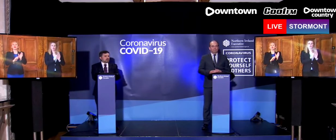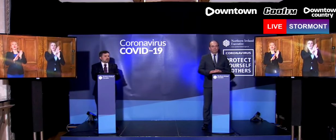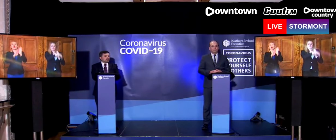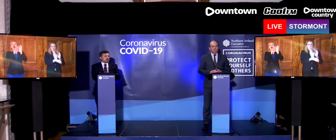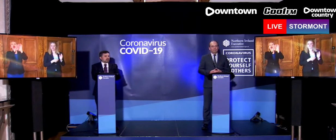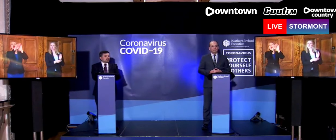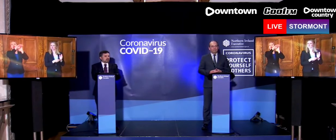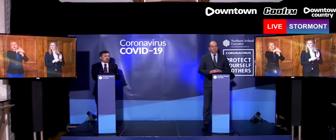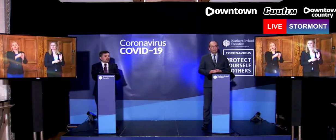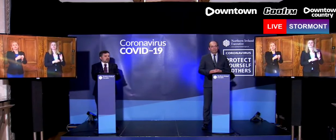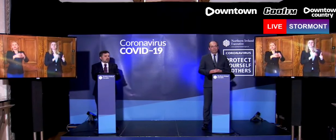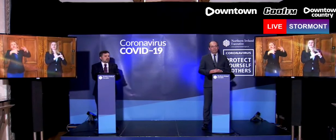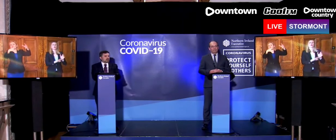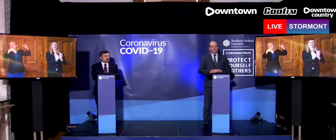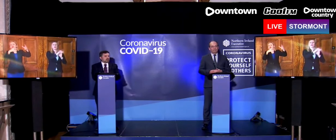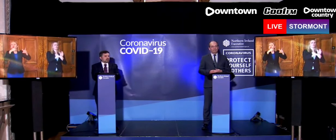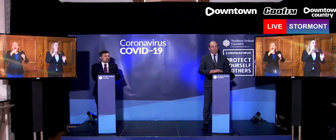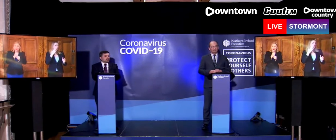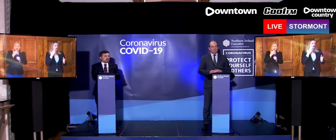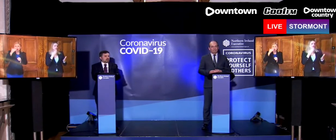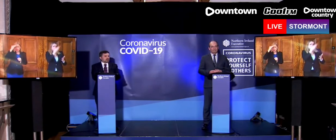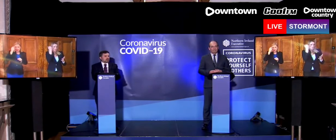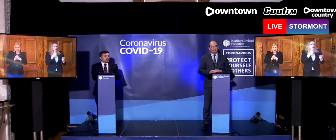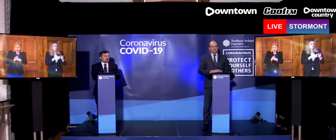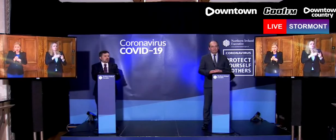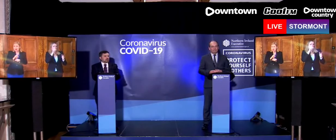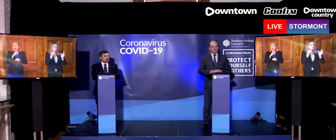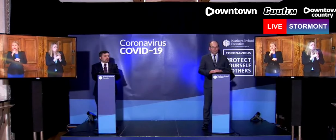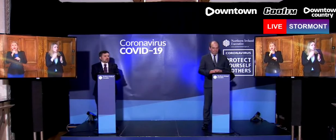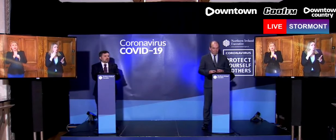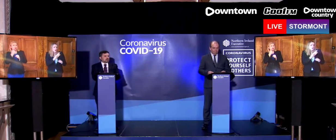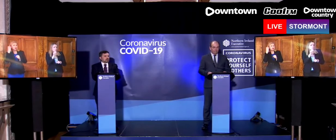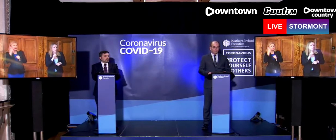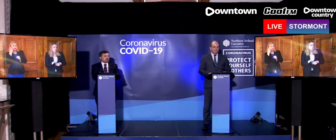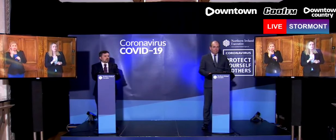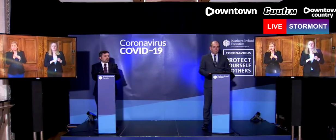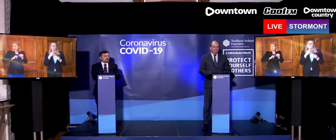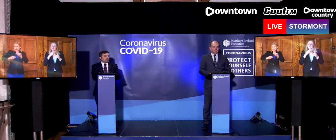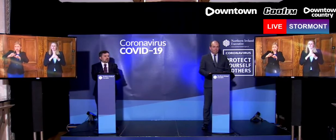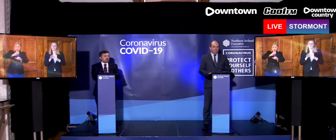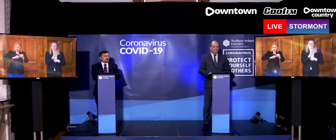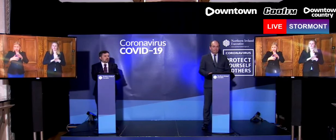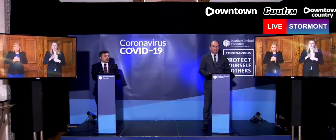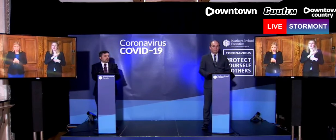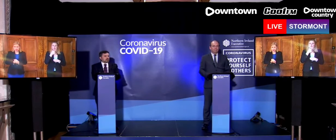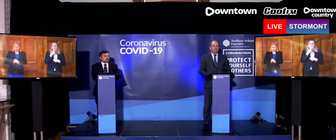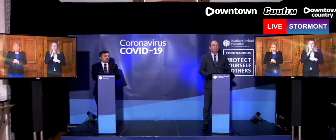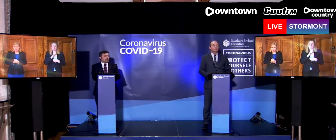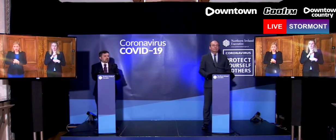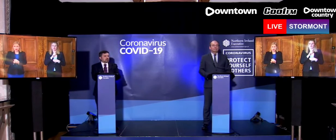but roughly is it end of summer or Christmas time? And you've mentioned earlier there are 55 people with COVID-19